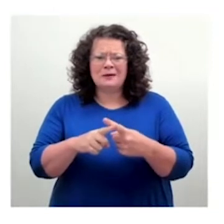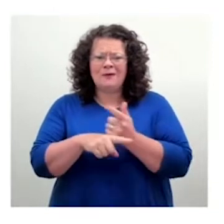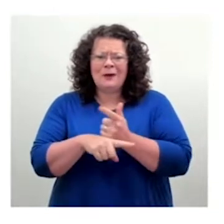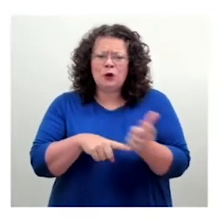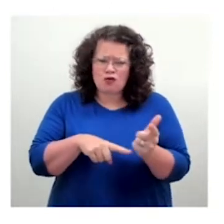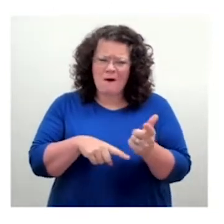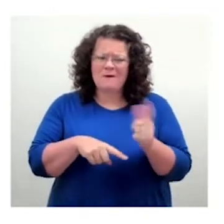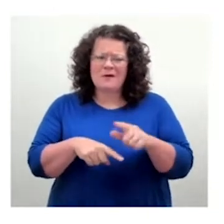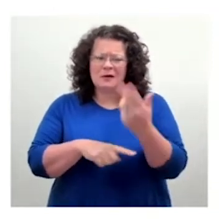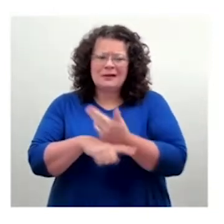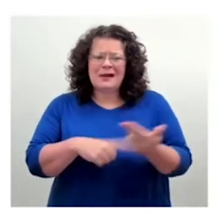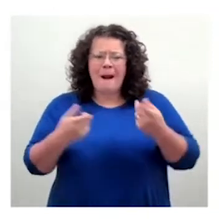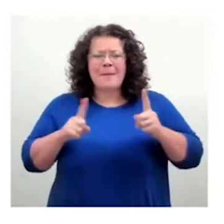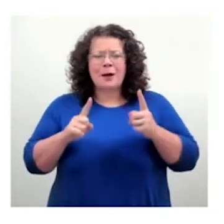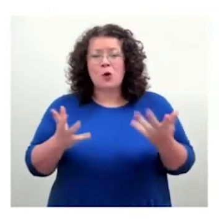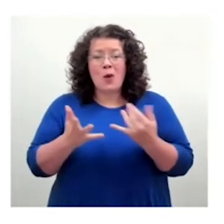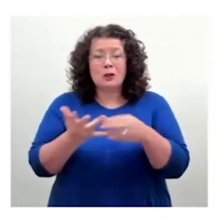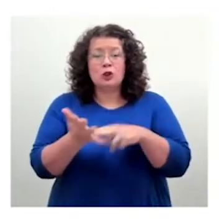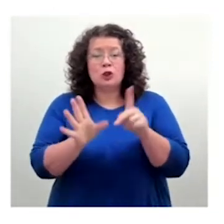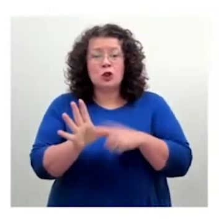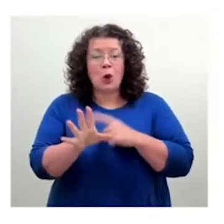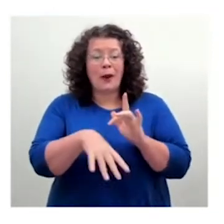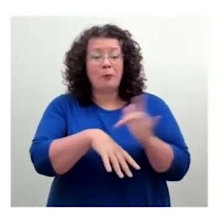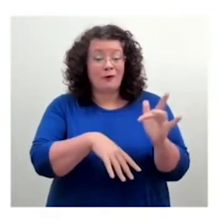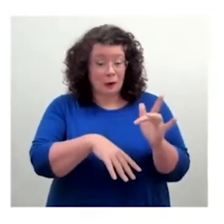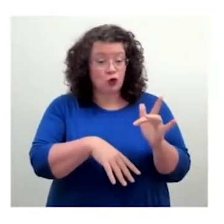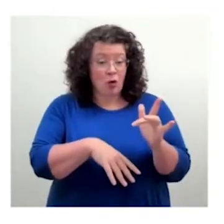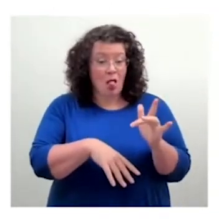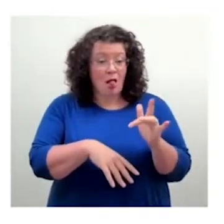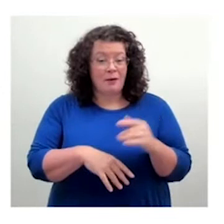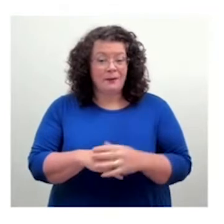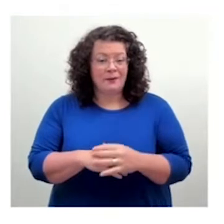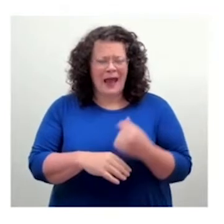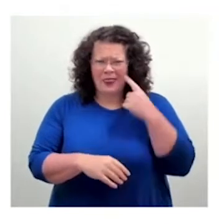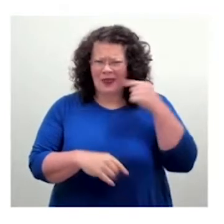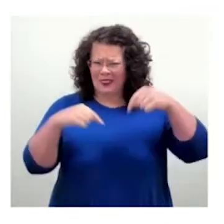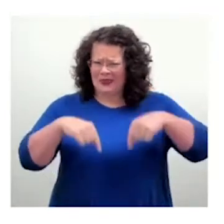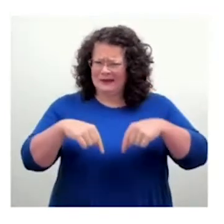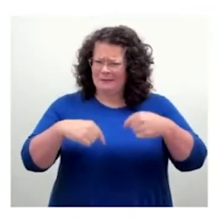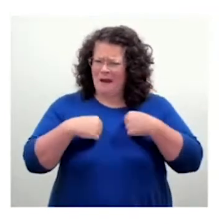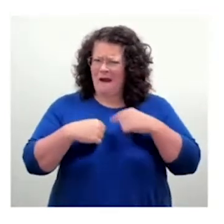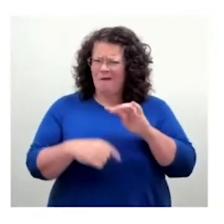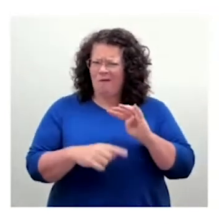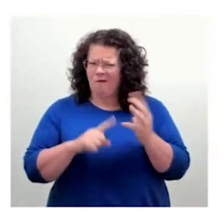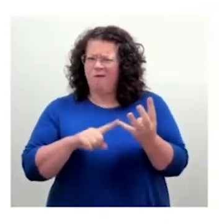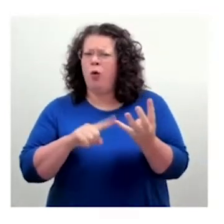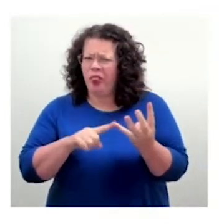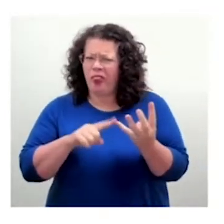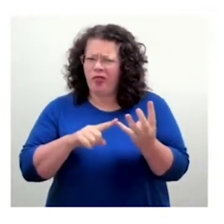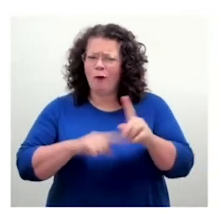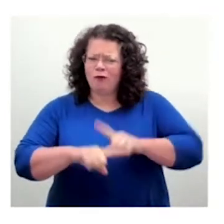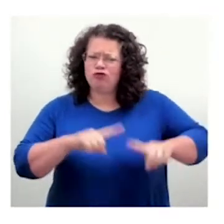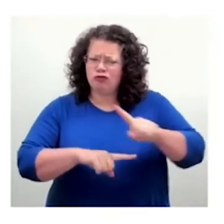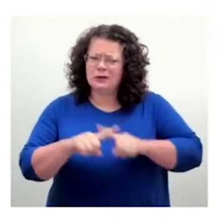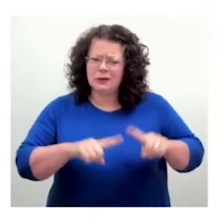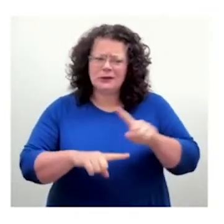think it must be my fourth tech share this year, and I'm just really delighted to be here,